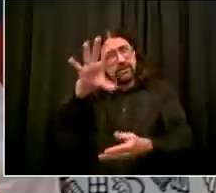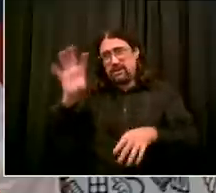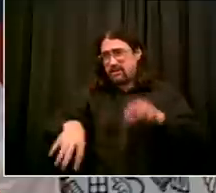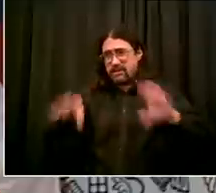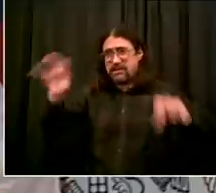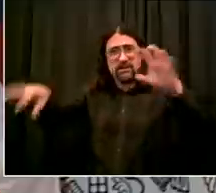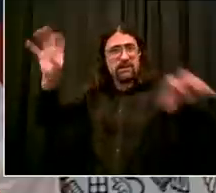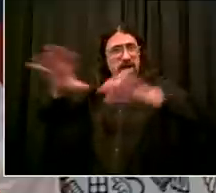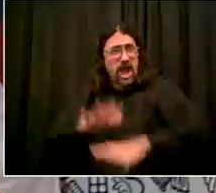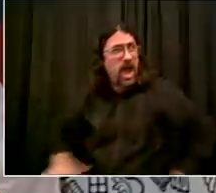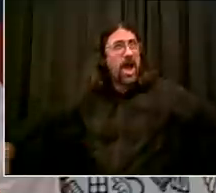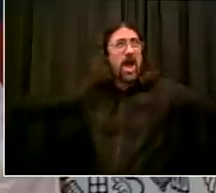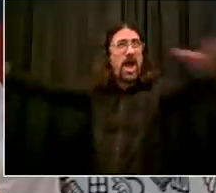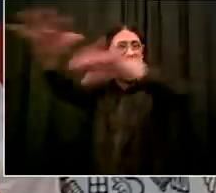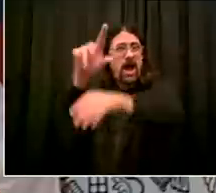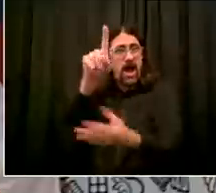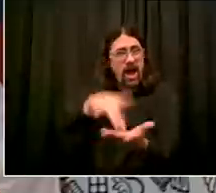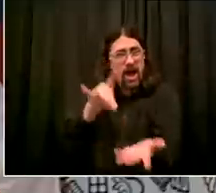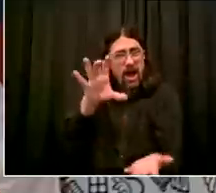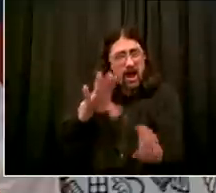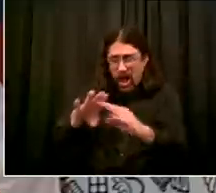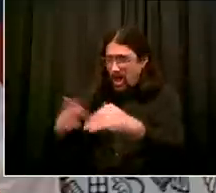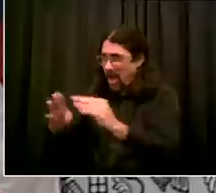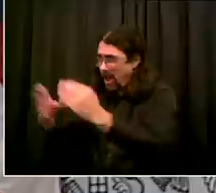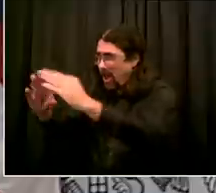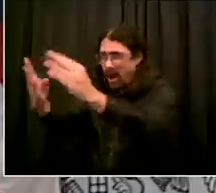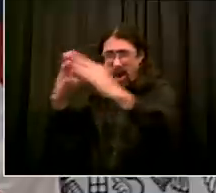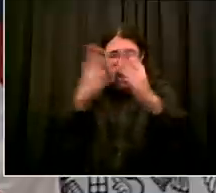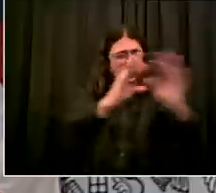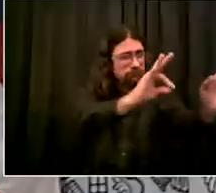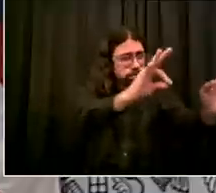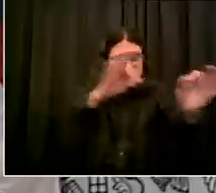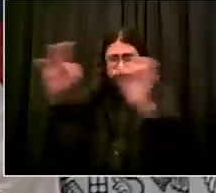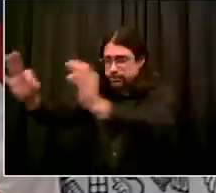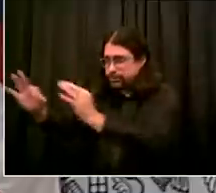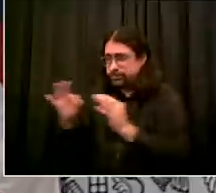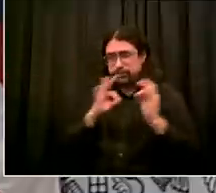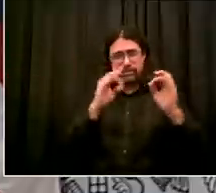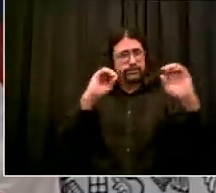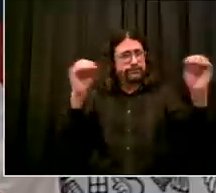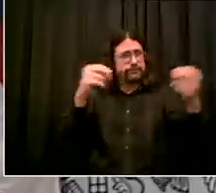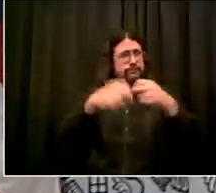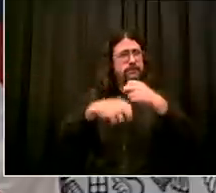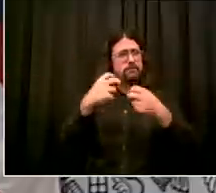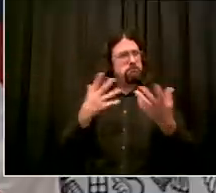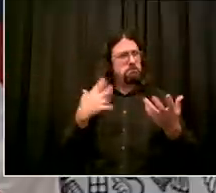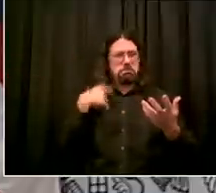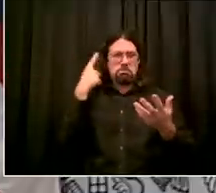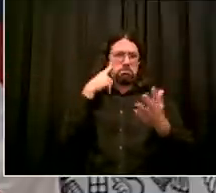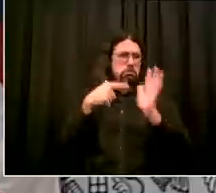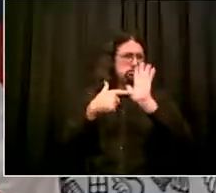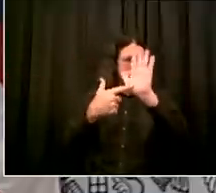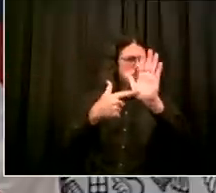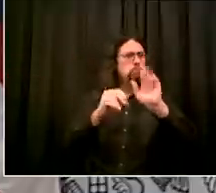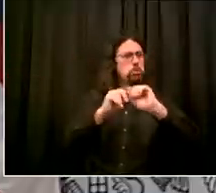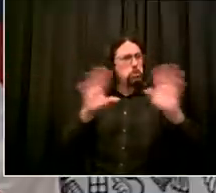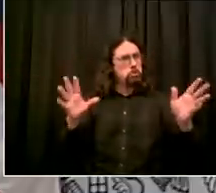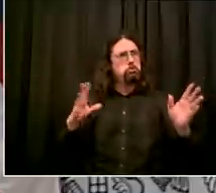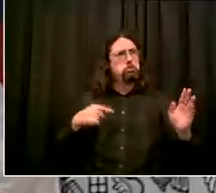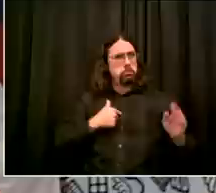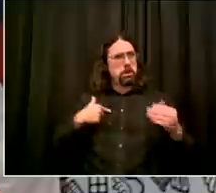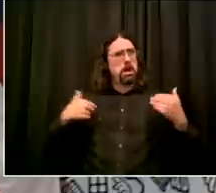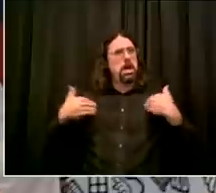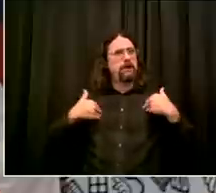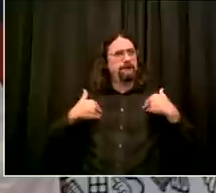noise over these last months yesterday was proof yesterday was the facts on the ground parents saw kids going to school safely